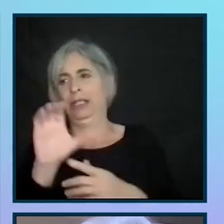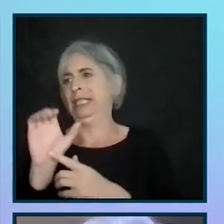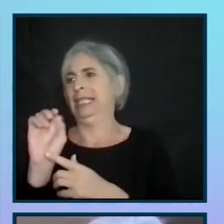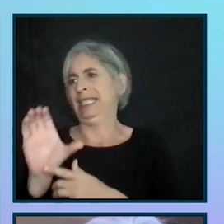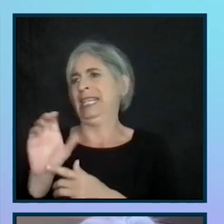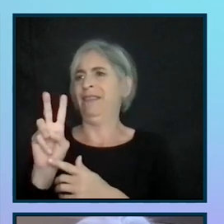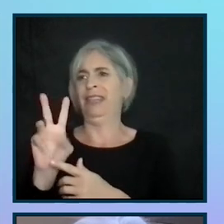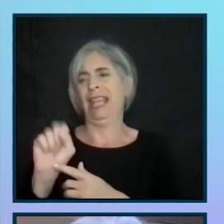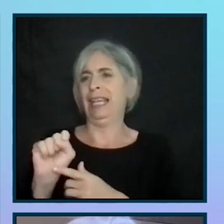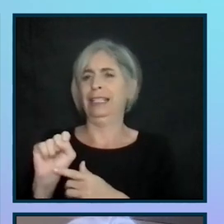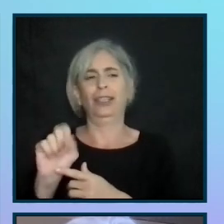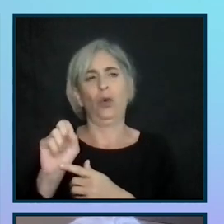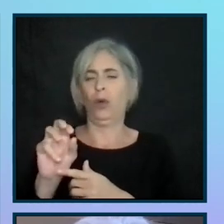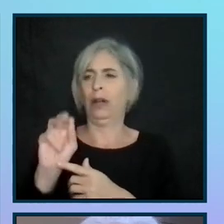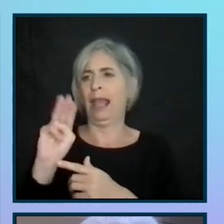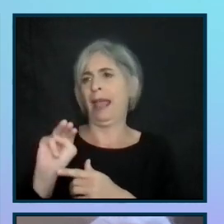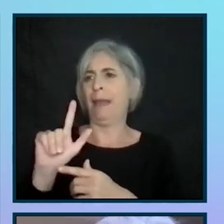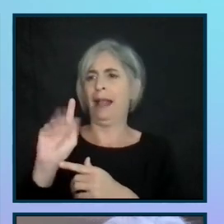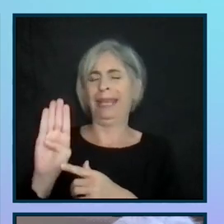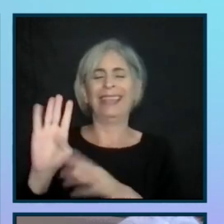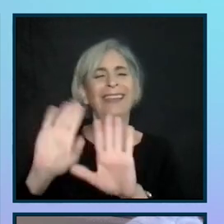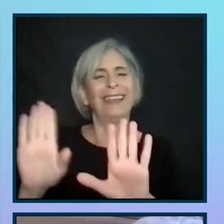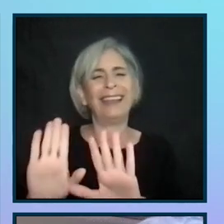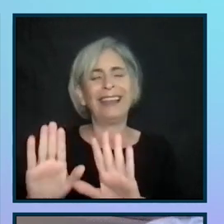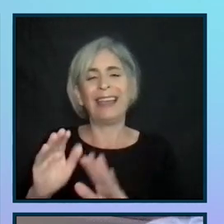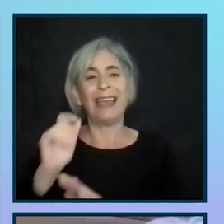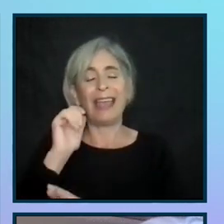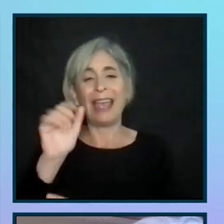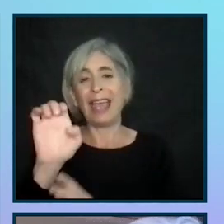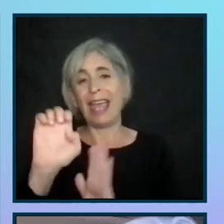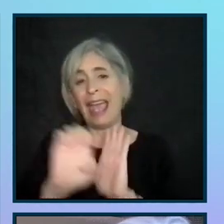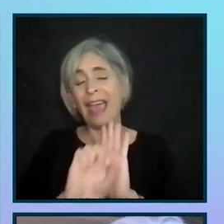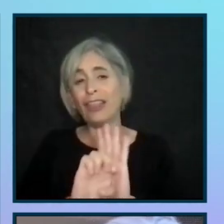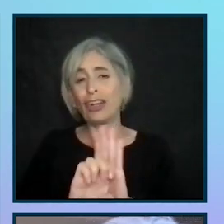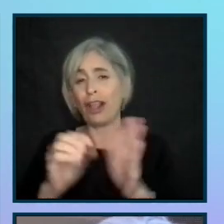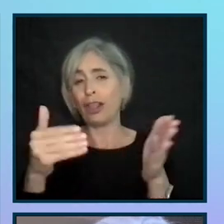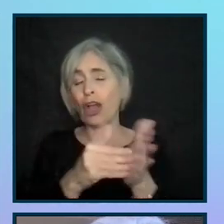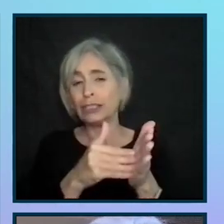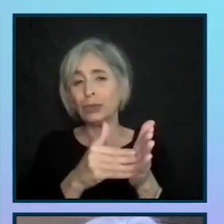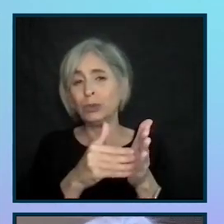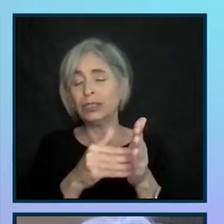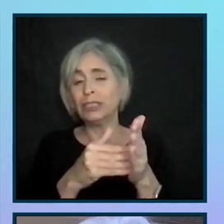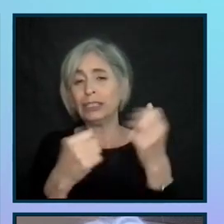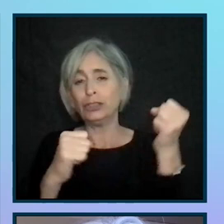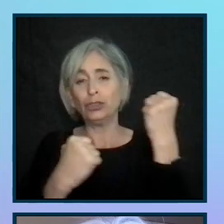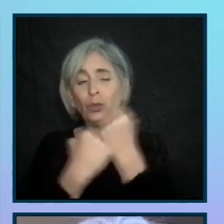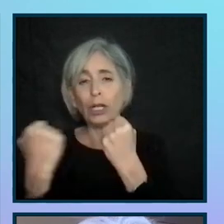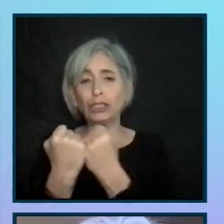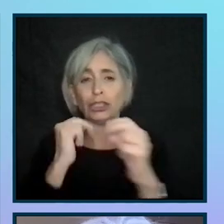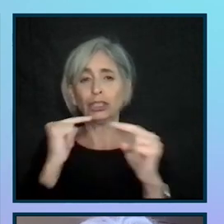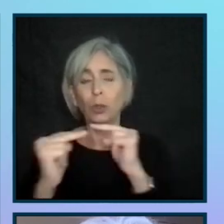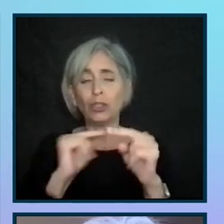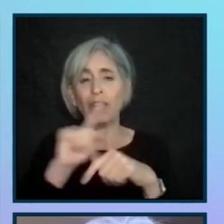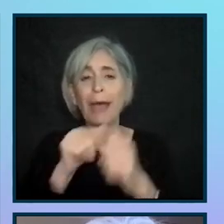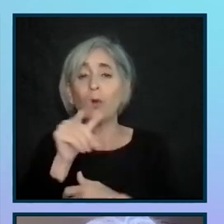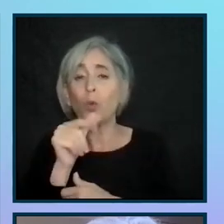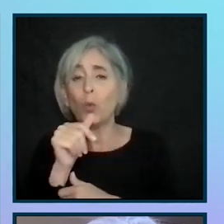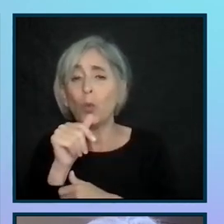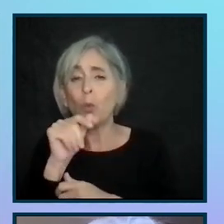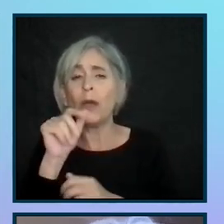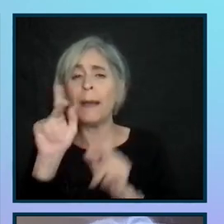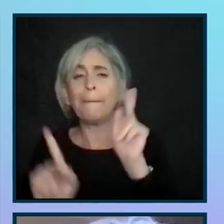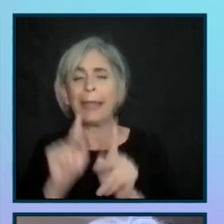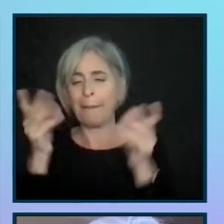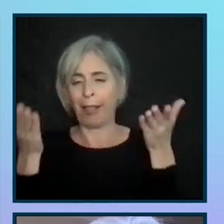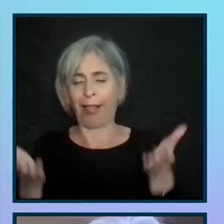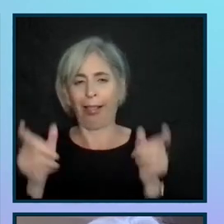ADP or MLB. But ethical lawsuits and structured negotiation are about people. They start with real